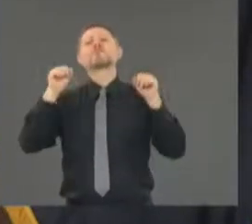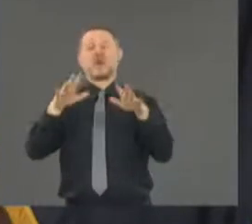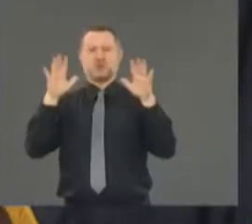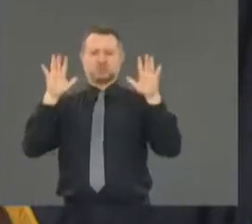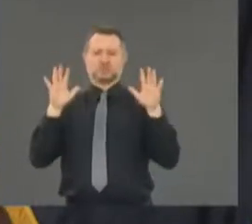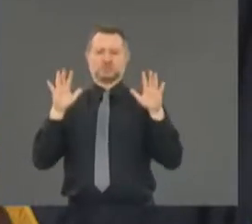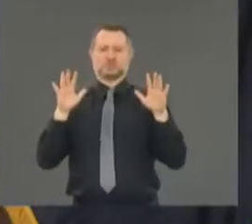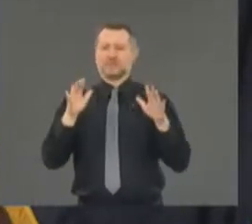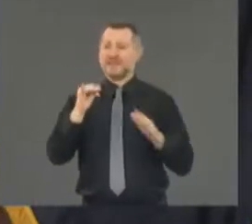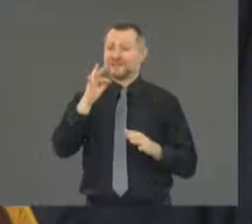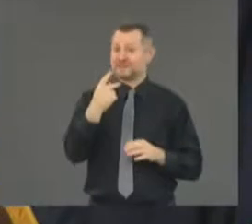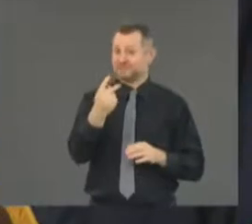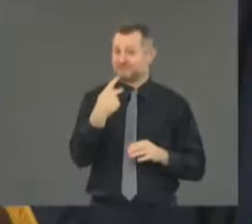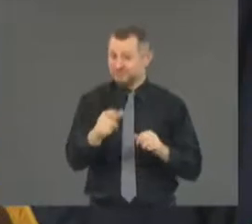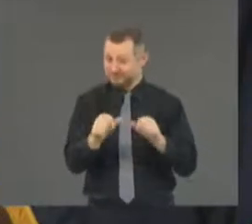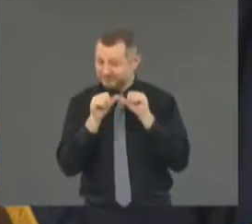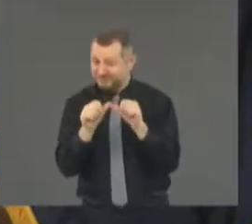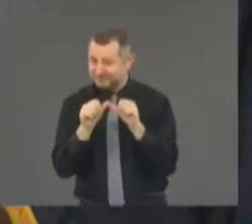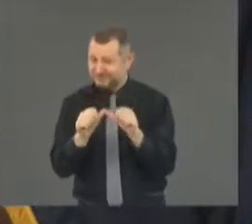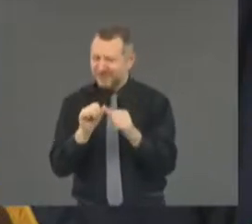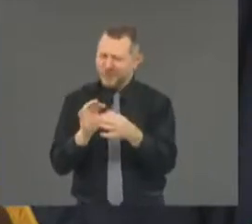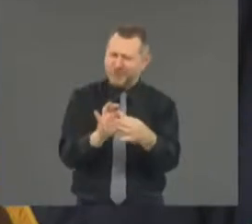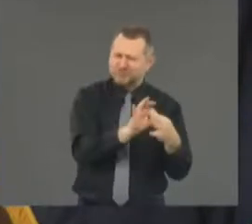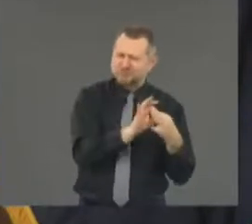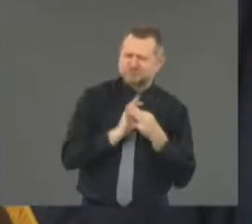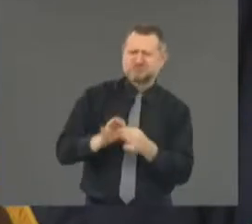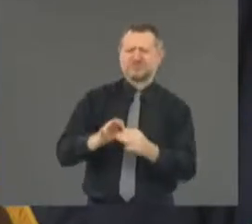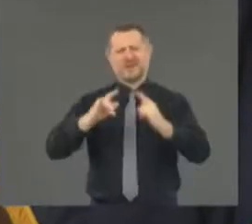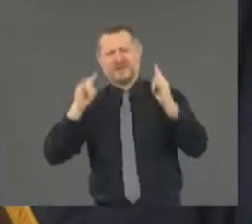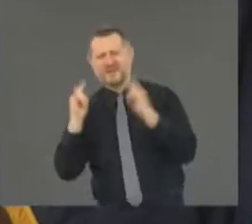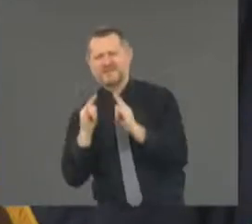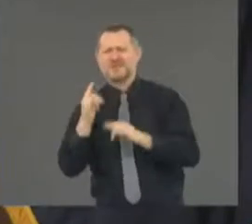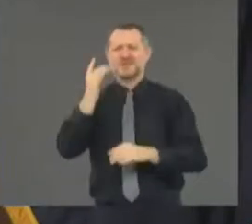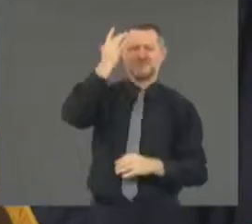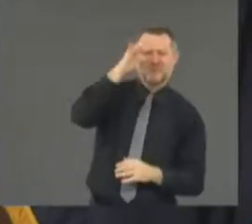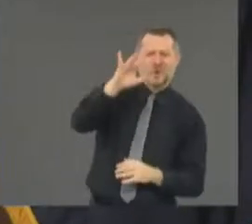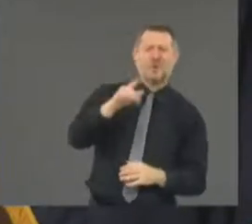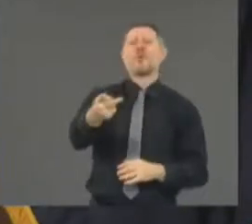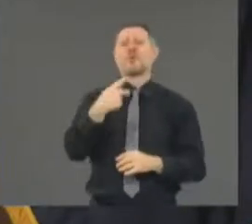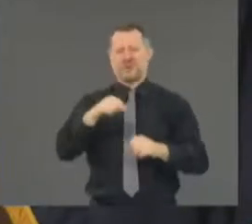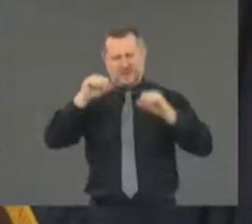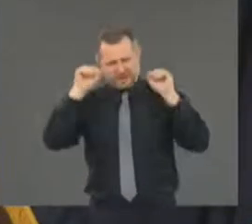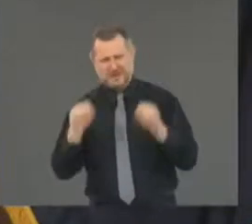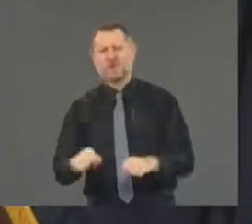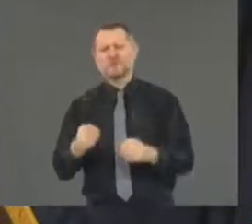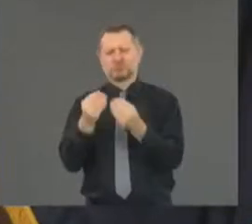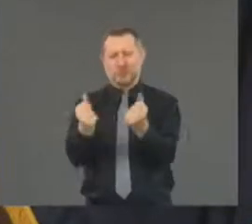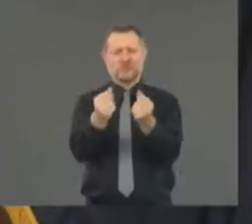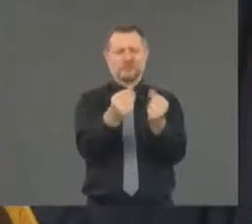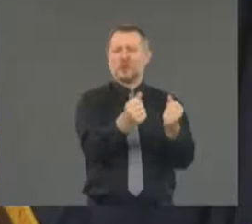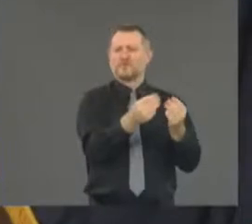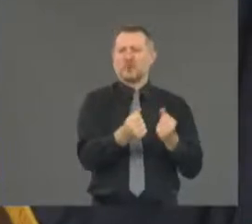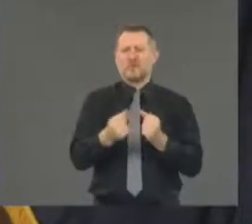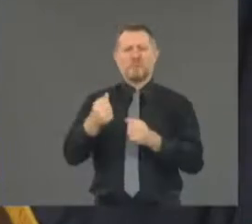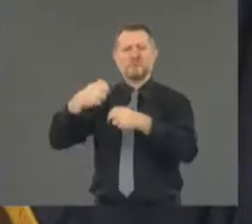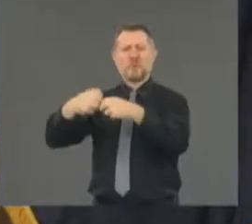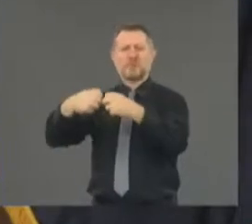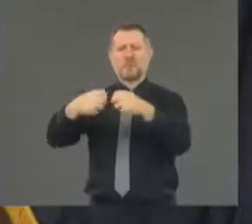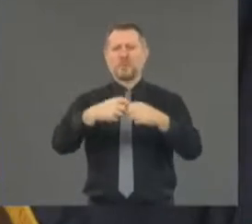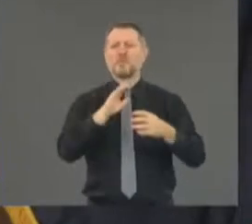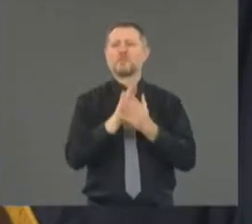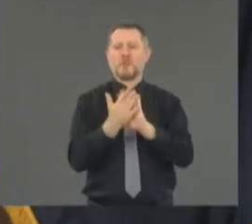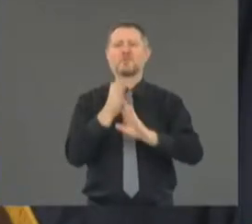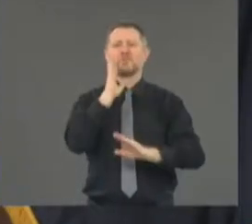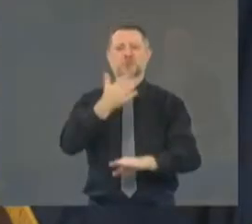loving and we stay smart, we're going to handle all of these issues and we're going to be the better for it. We've